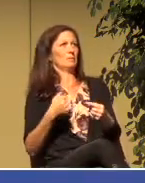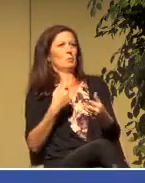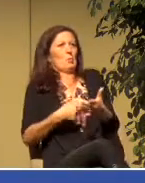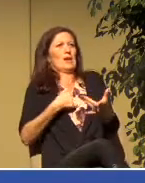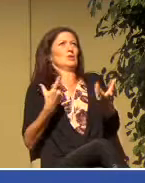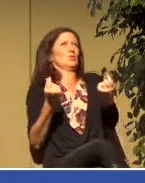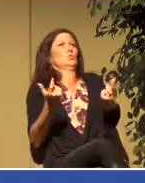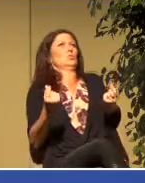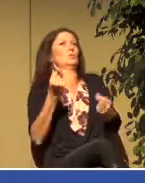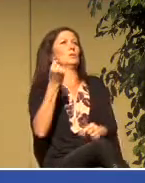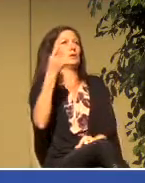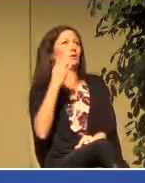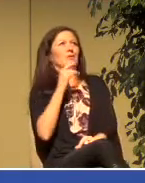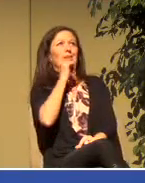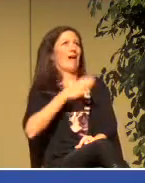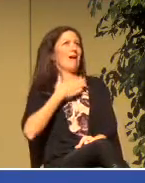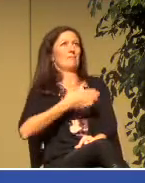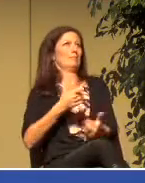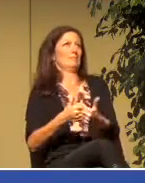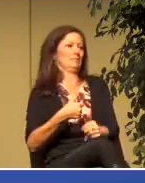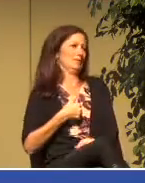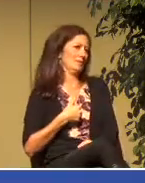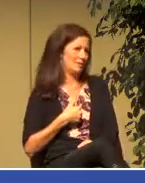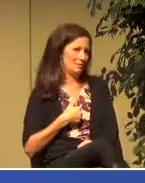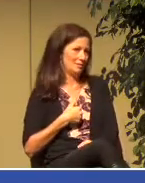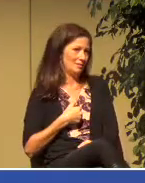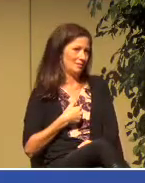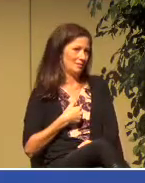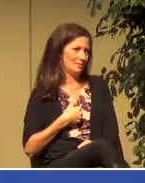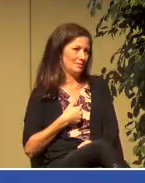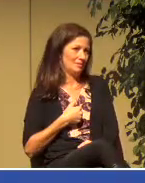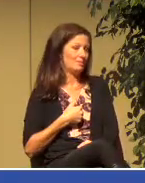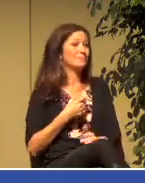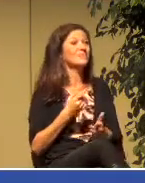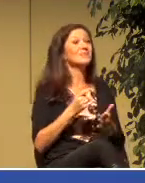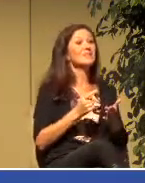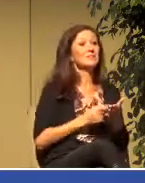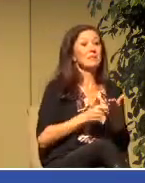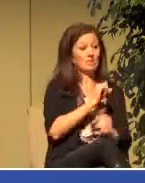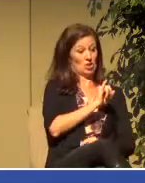God is not pleased. Even insurance companies